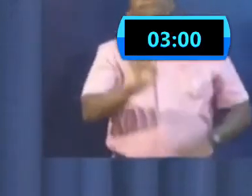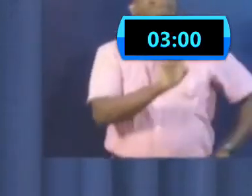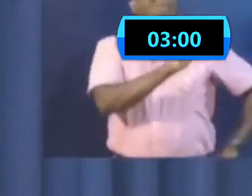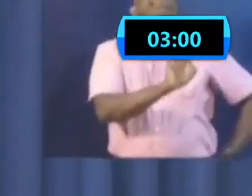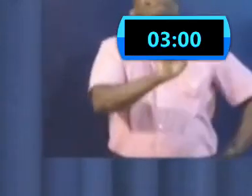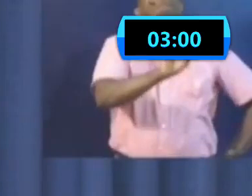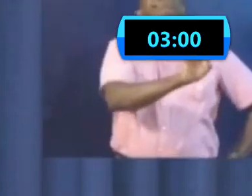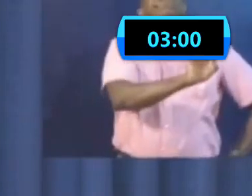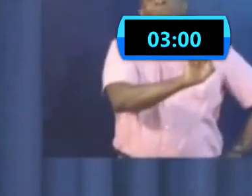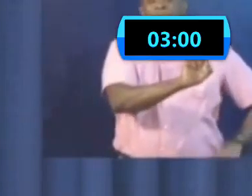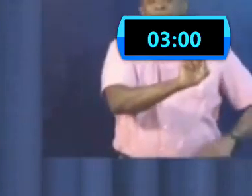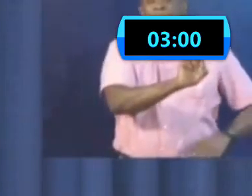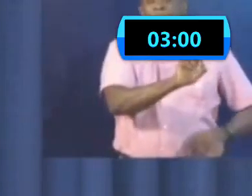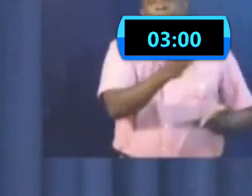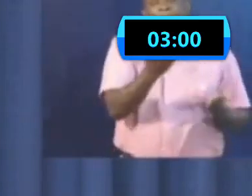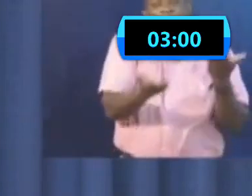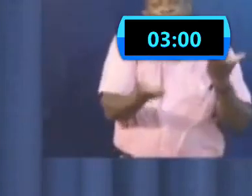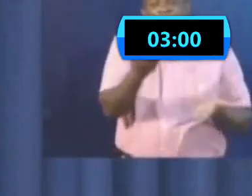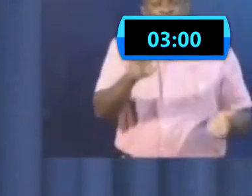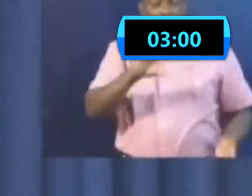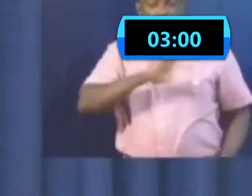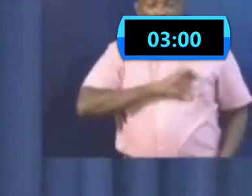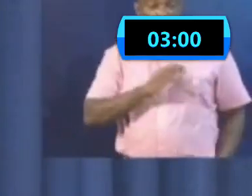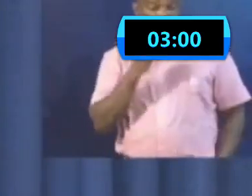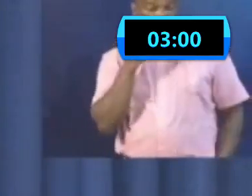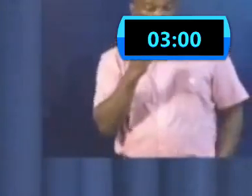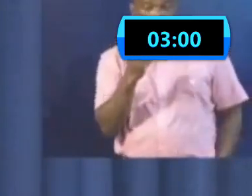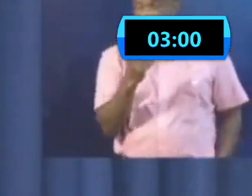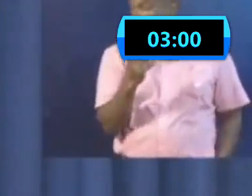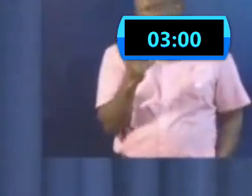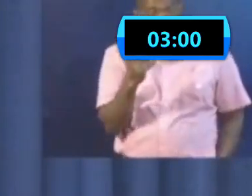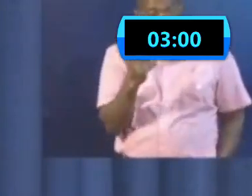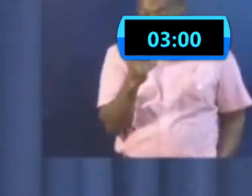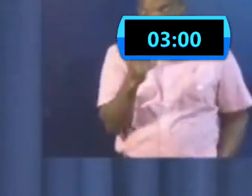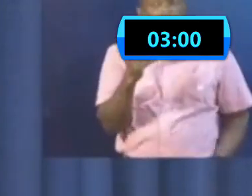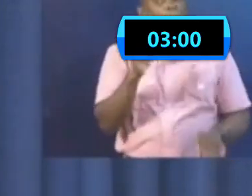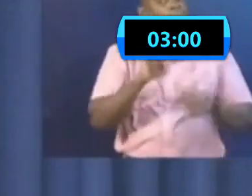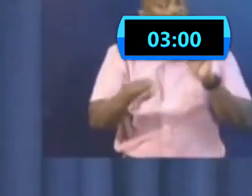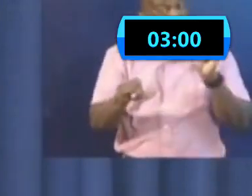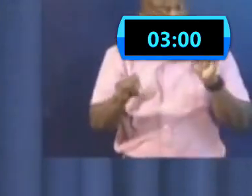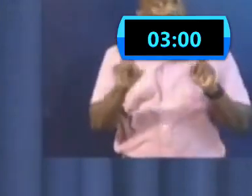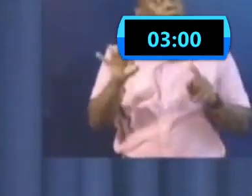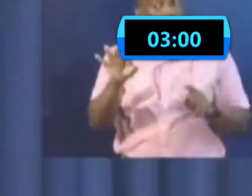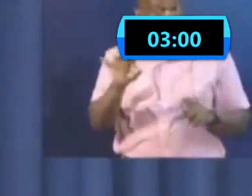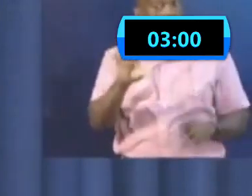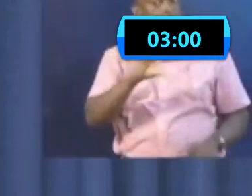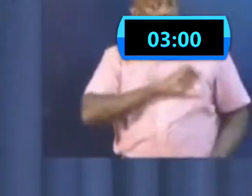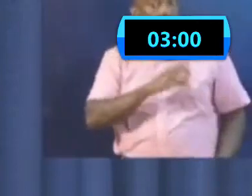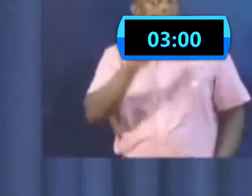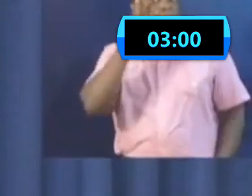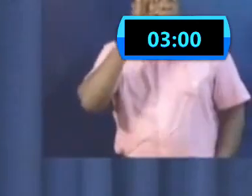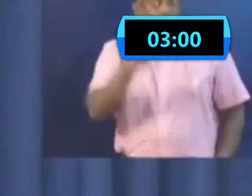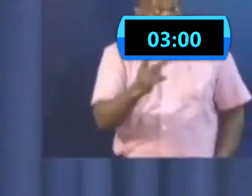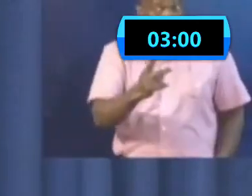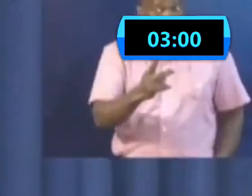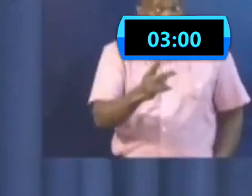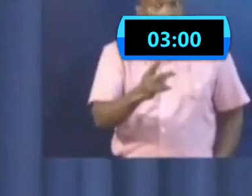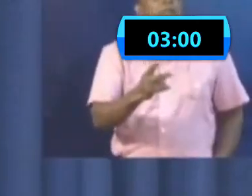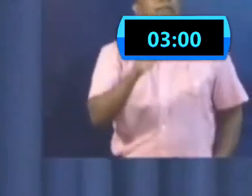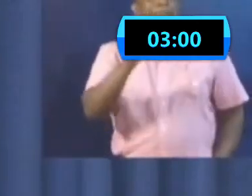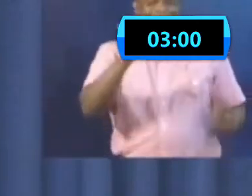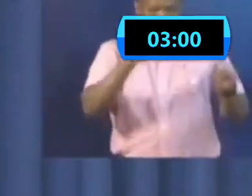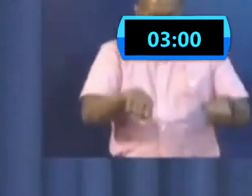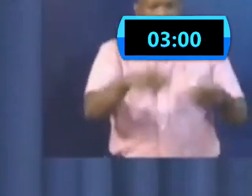example of you. Without the law, people were taking the position that I don't have to do that. Well, we are saying to you, yes, you have to.